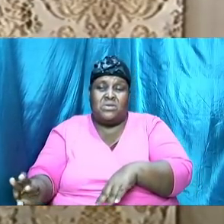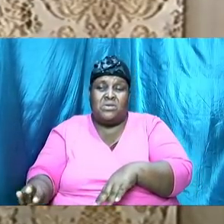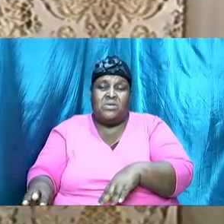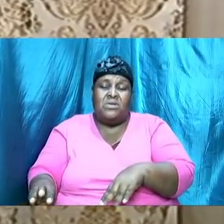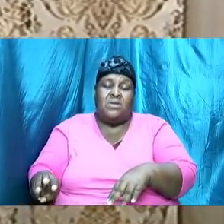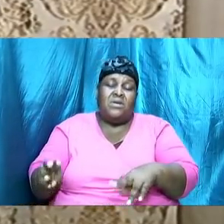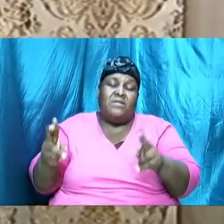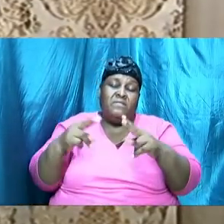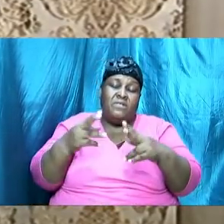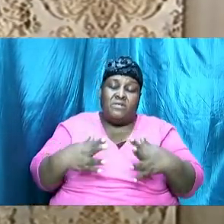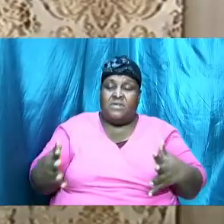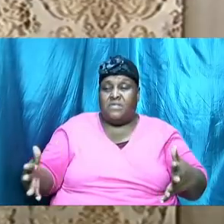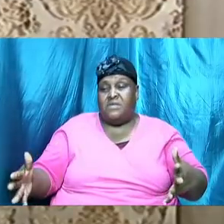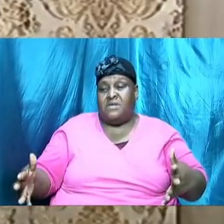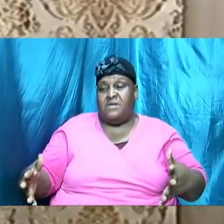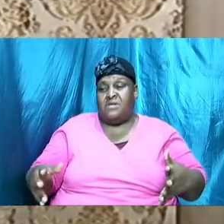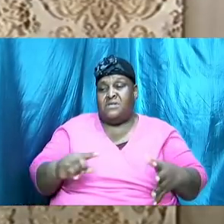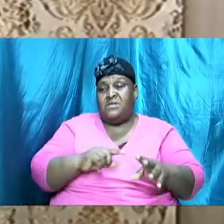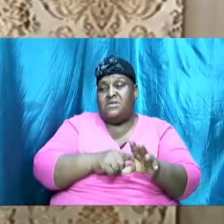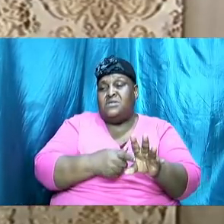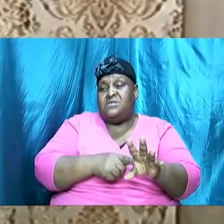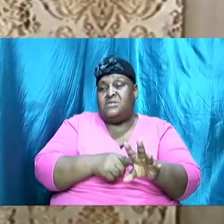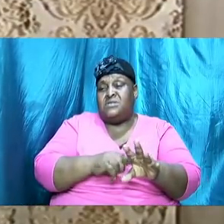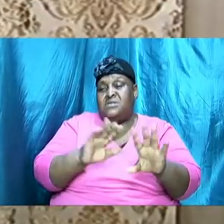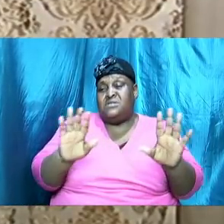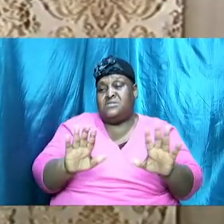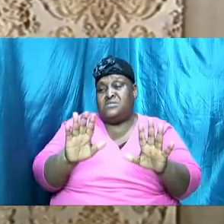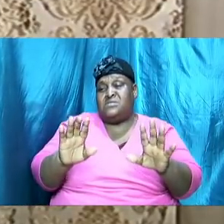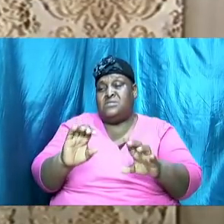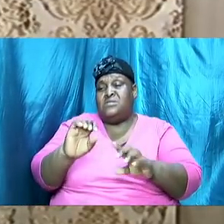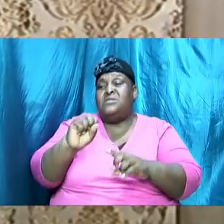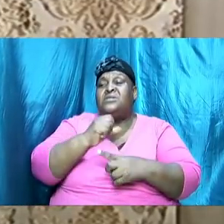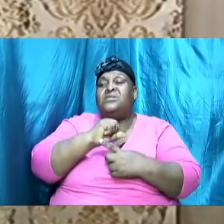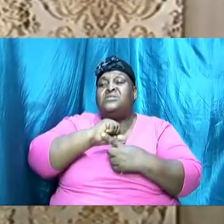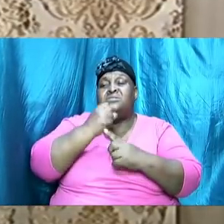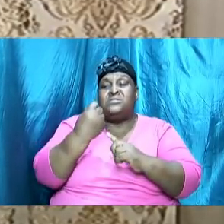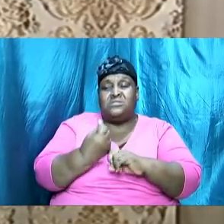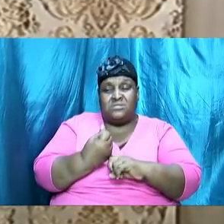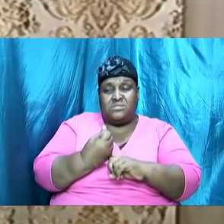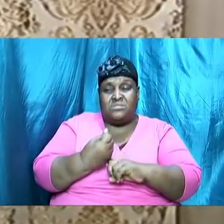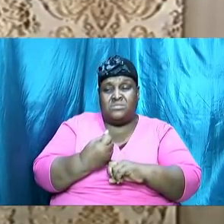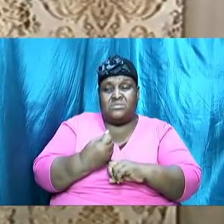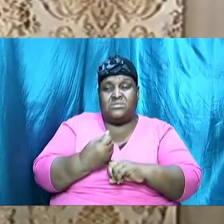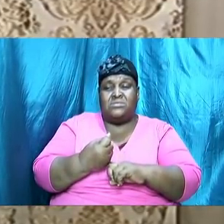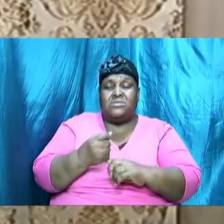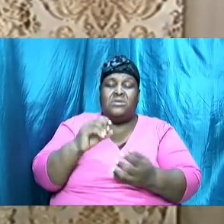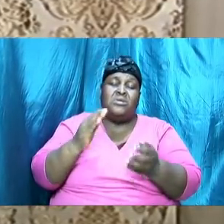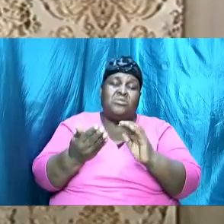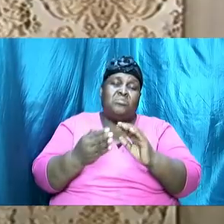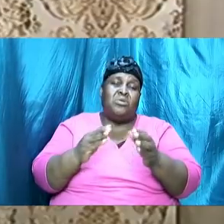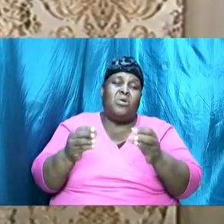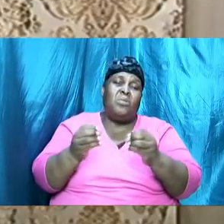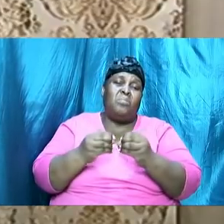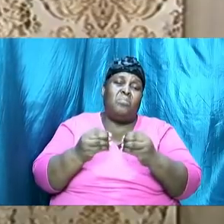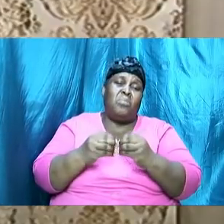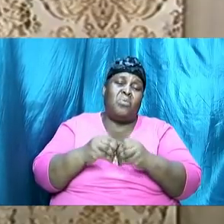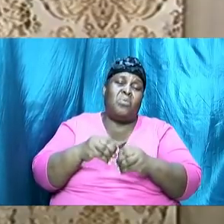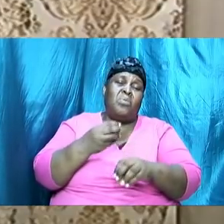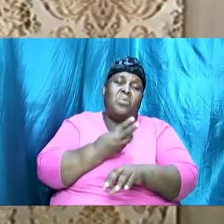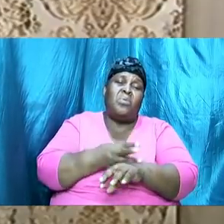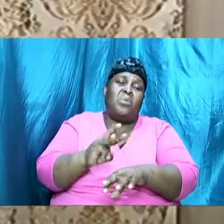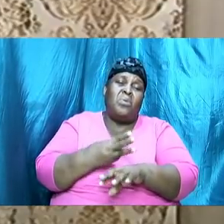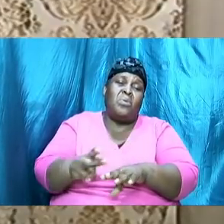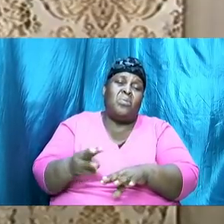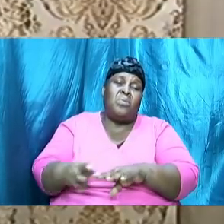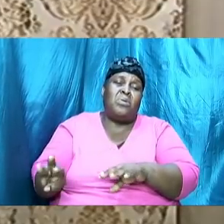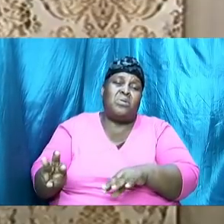were trying to assist with starting Sunday past, the situation has become now more dire, and it is now happening at